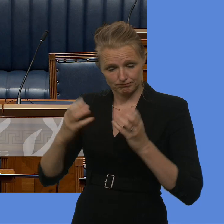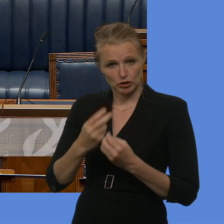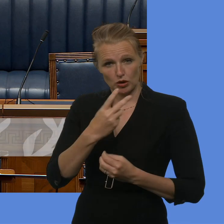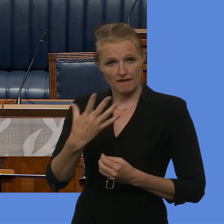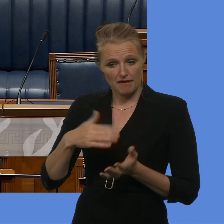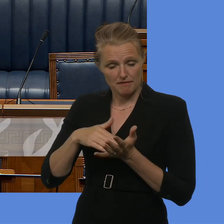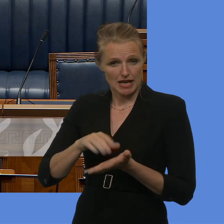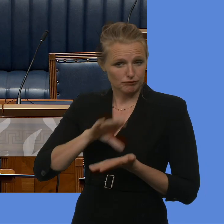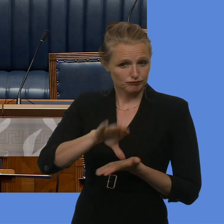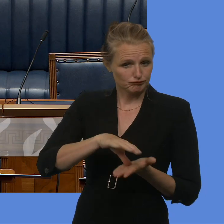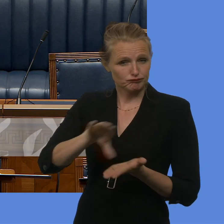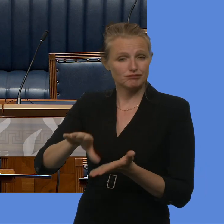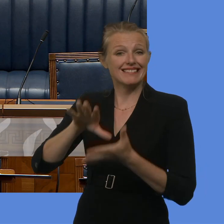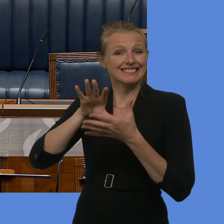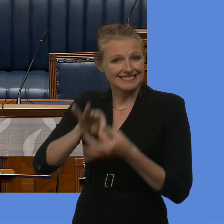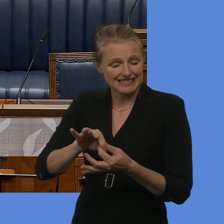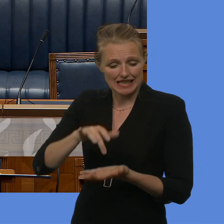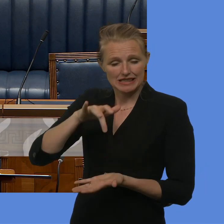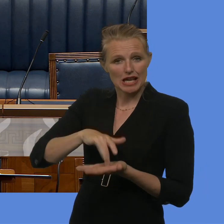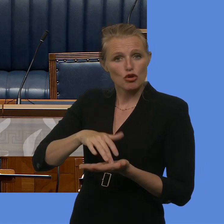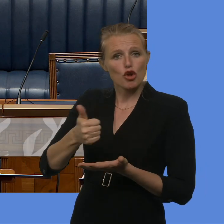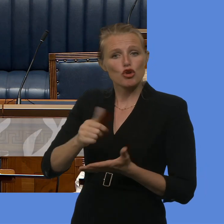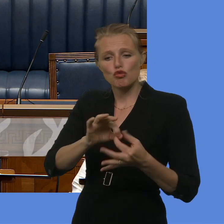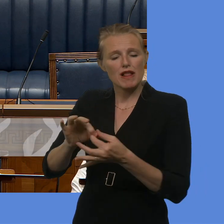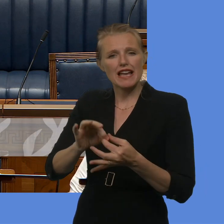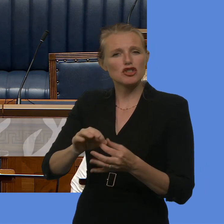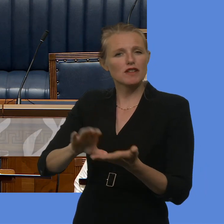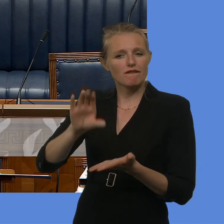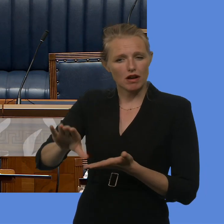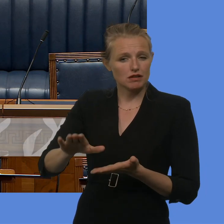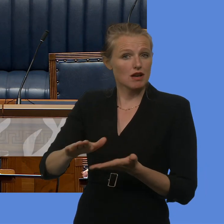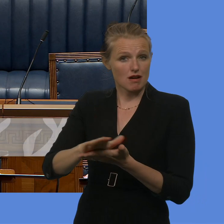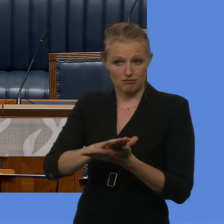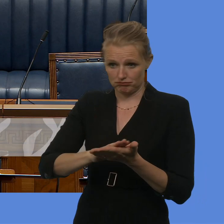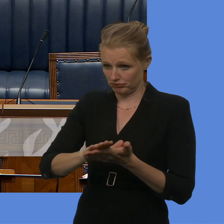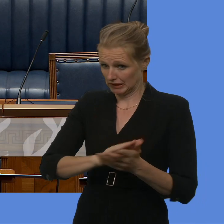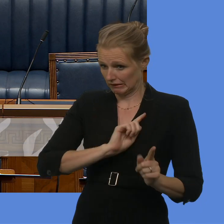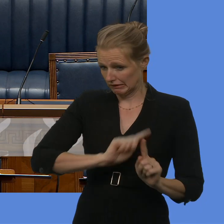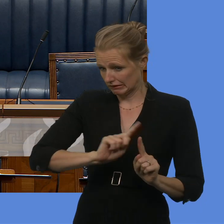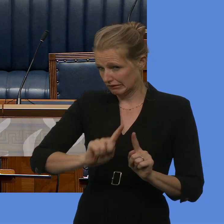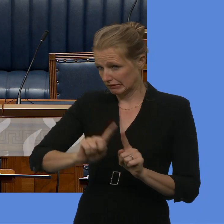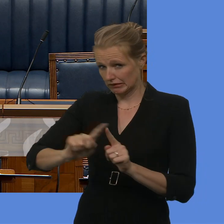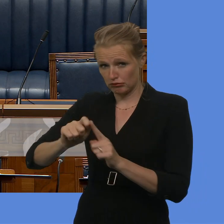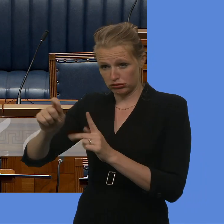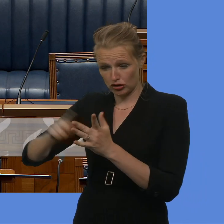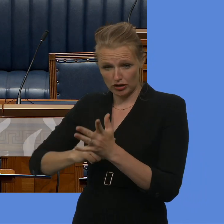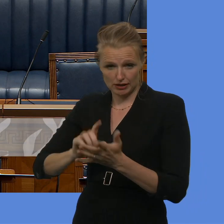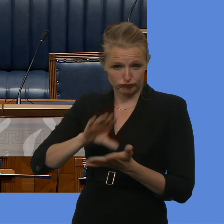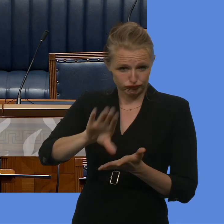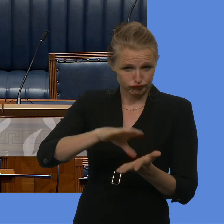Relations Fund to support more than 780 projects across all geographical areas, to the benefit of more than